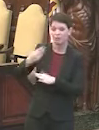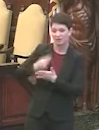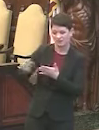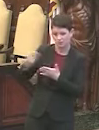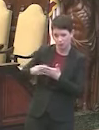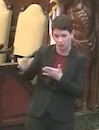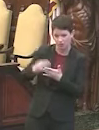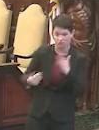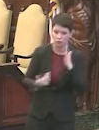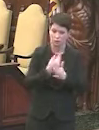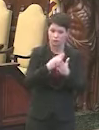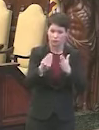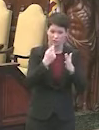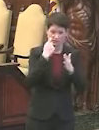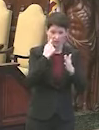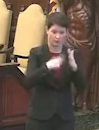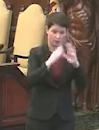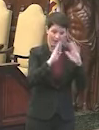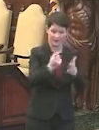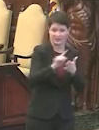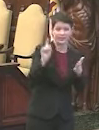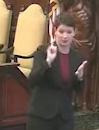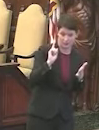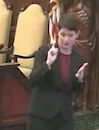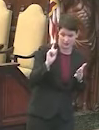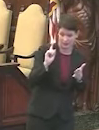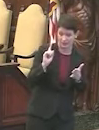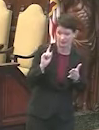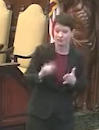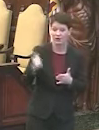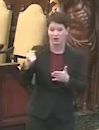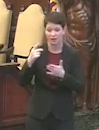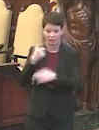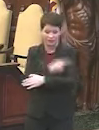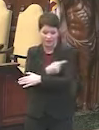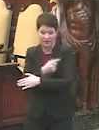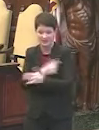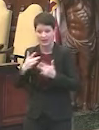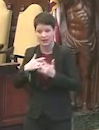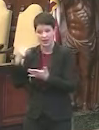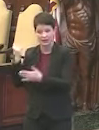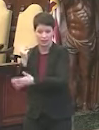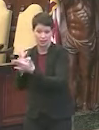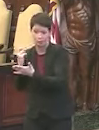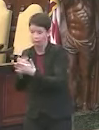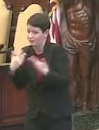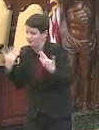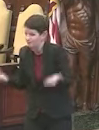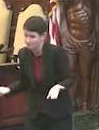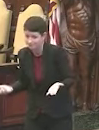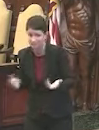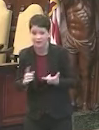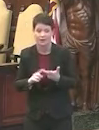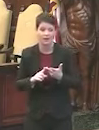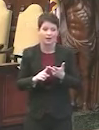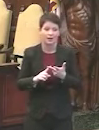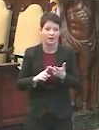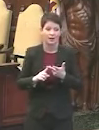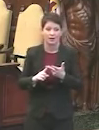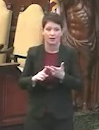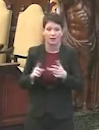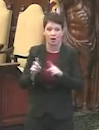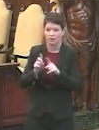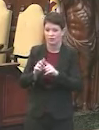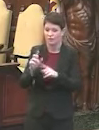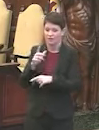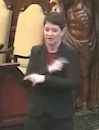or the new purchase announced just last week. We don't know about what other vaccines are likely to be approved. We don't know how quickly we can scale up the